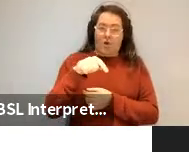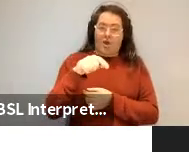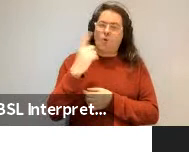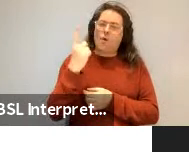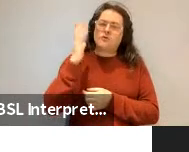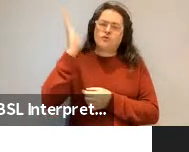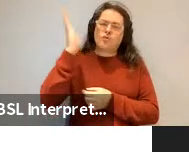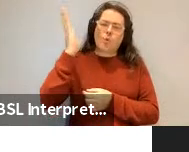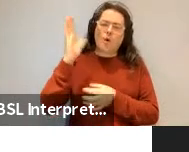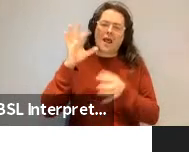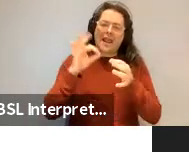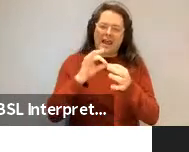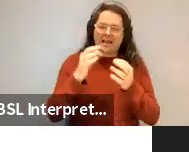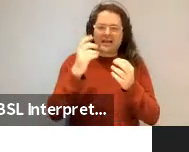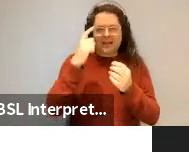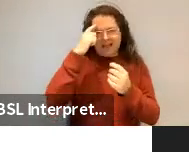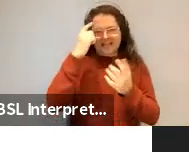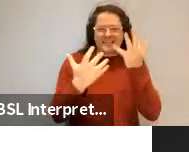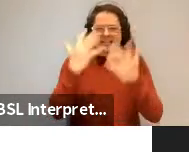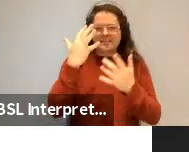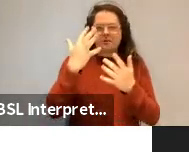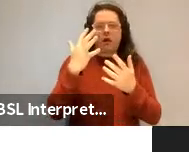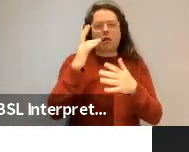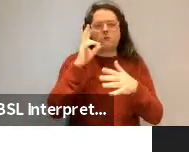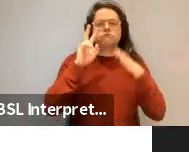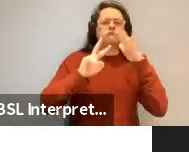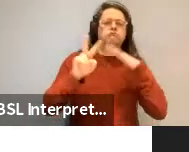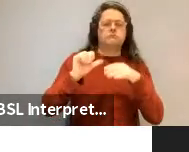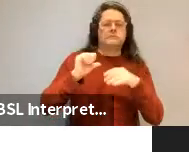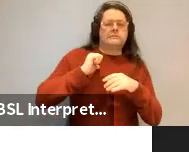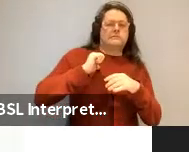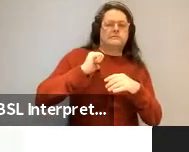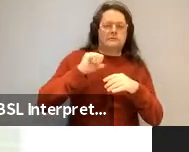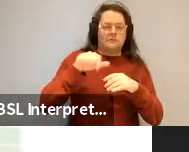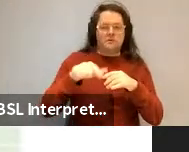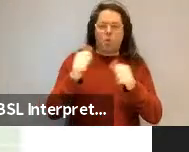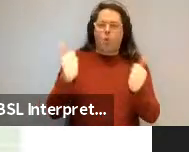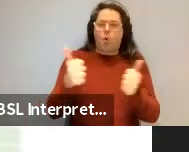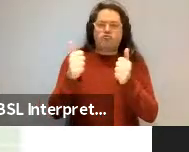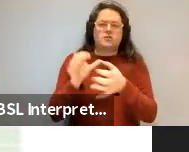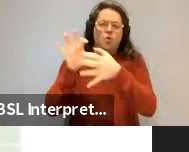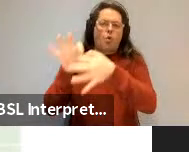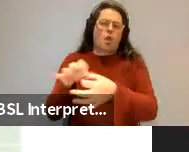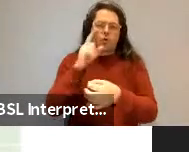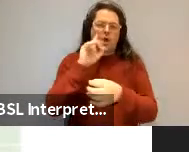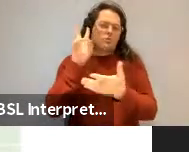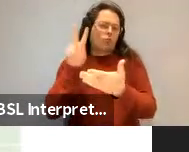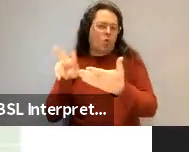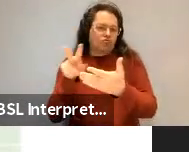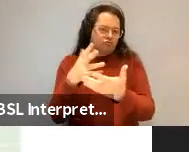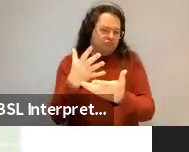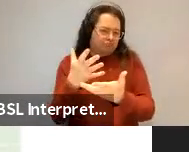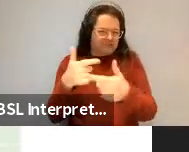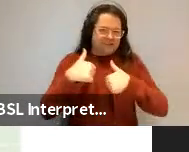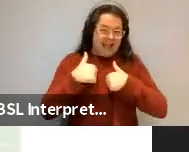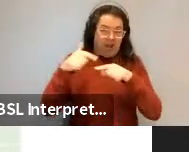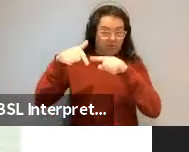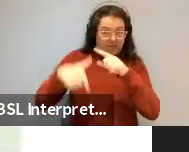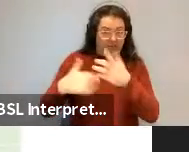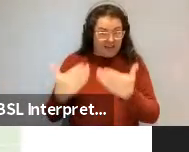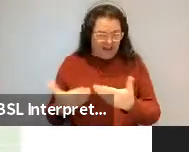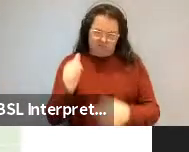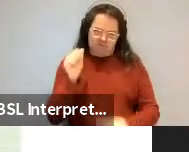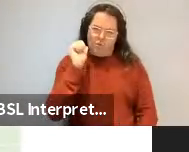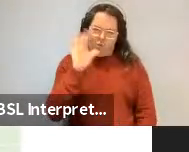talk about this idea of statistical preemption that's already online. So I'll skip that for now. Okay. So we've talked about